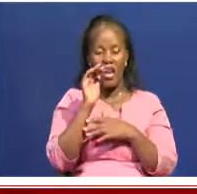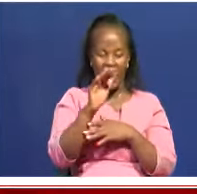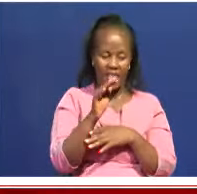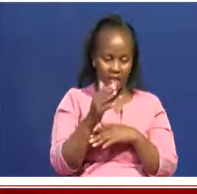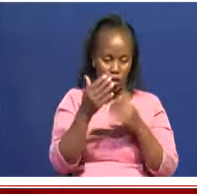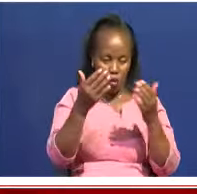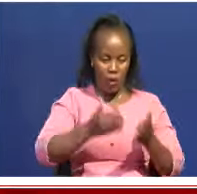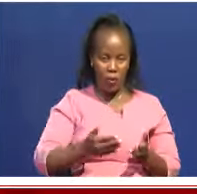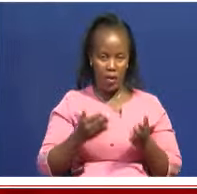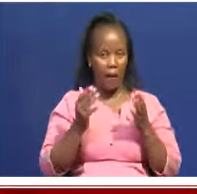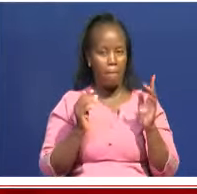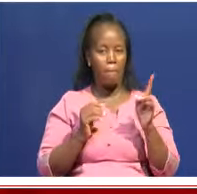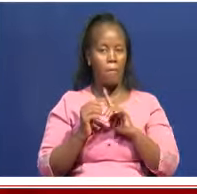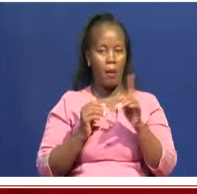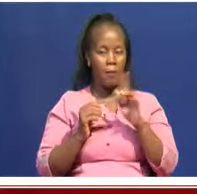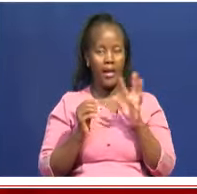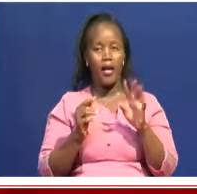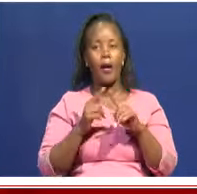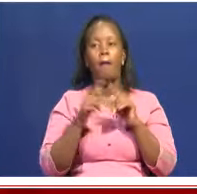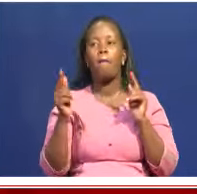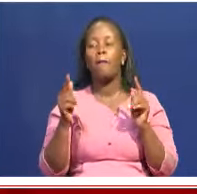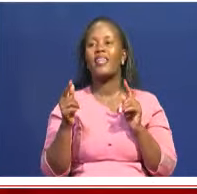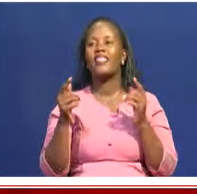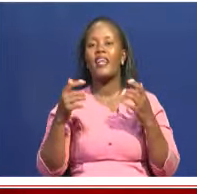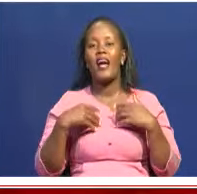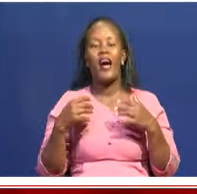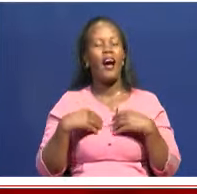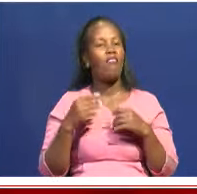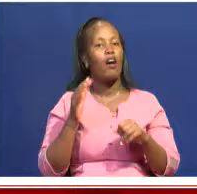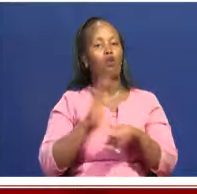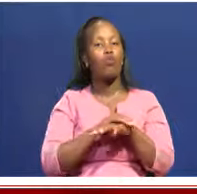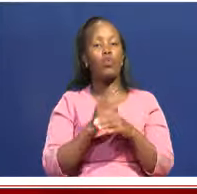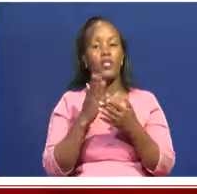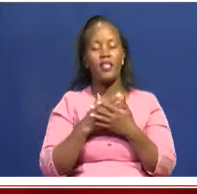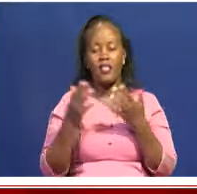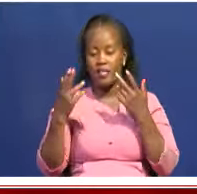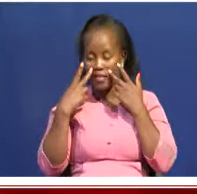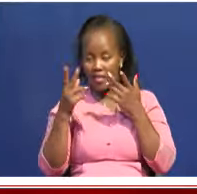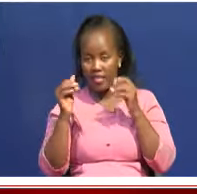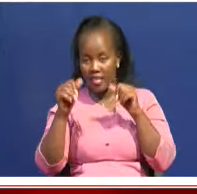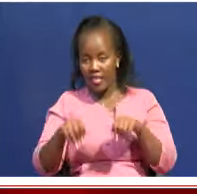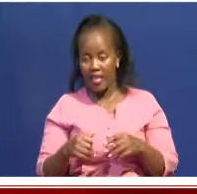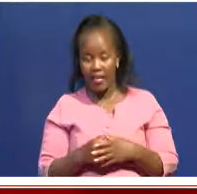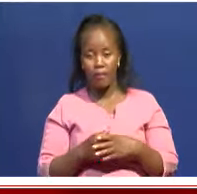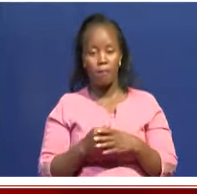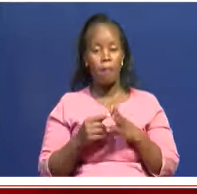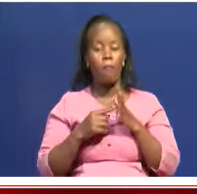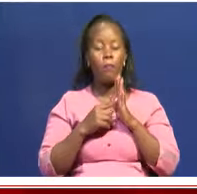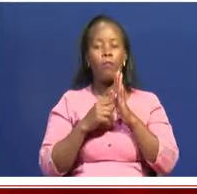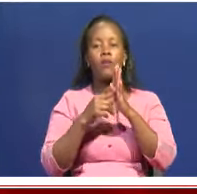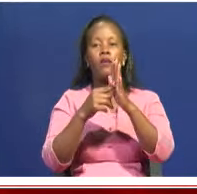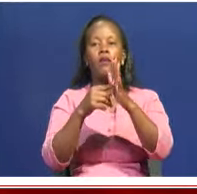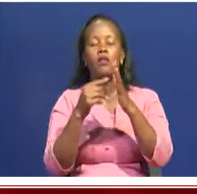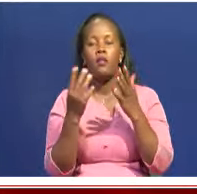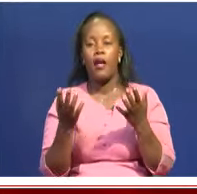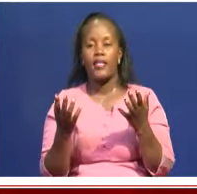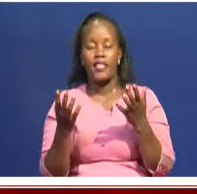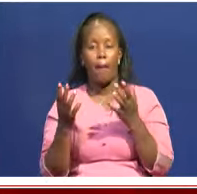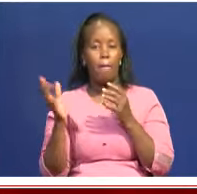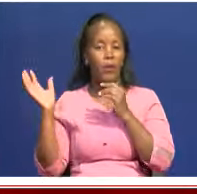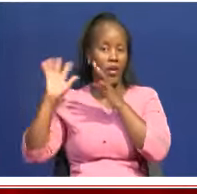we actually have tangible products that they can see. Culture, for instance, when you talk about cultural